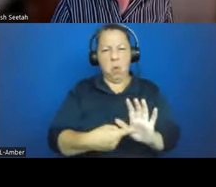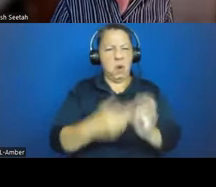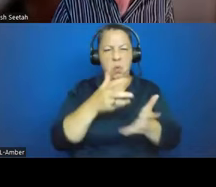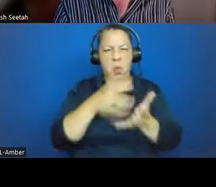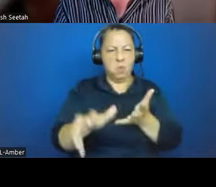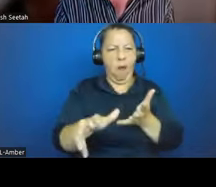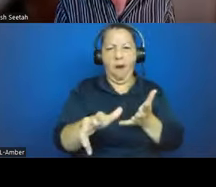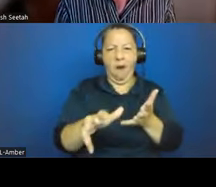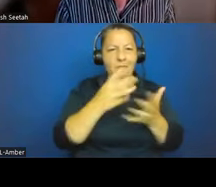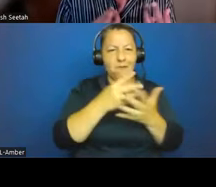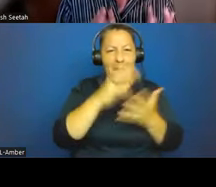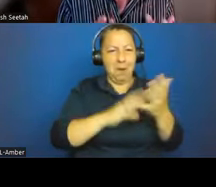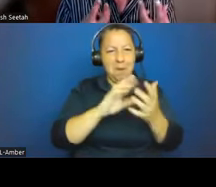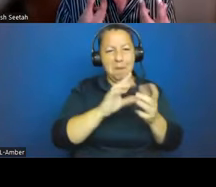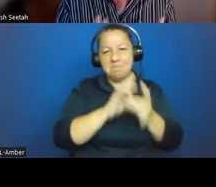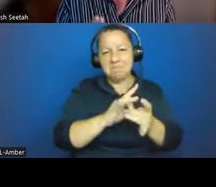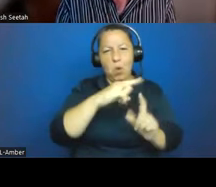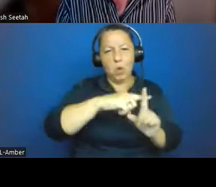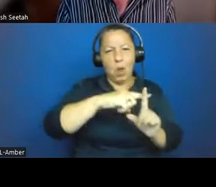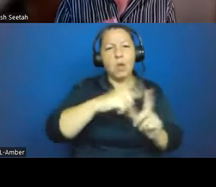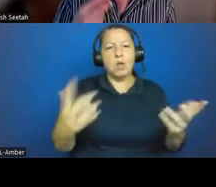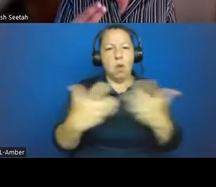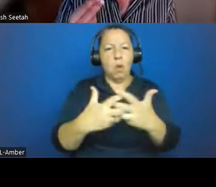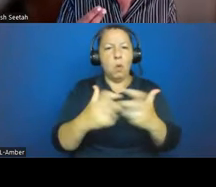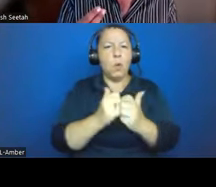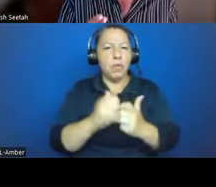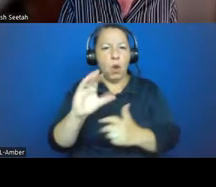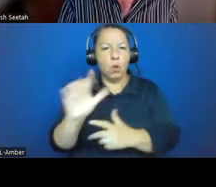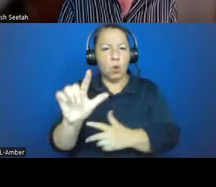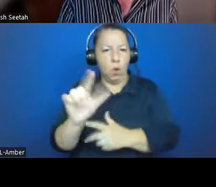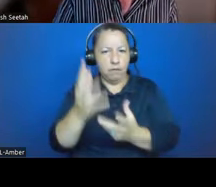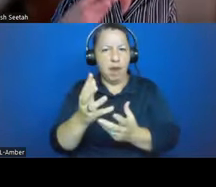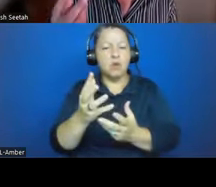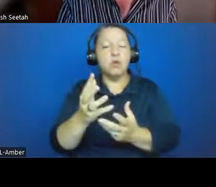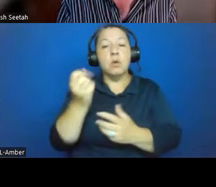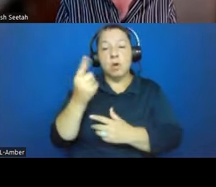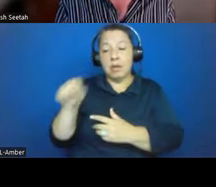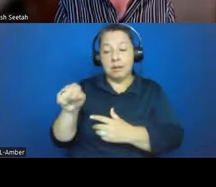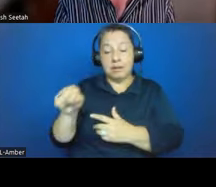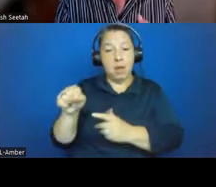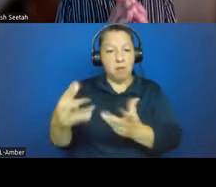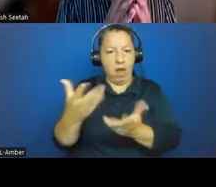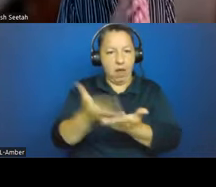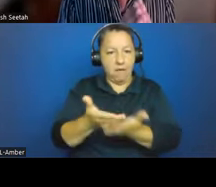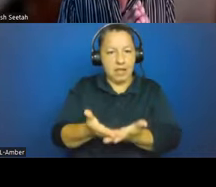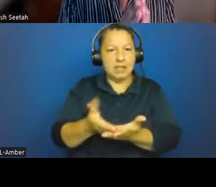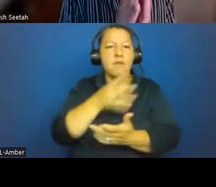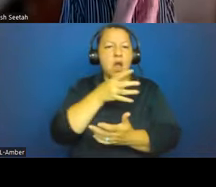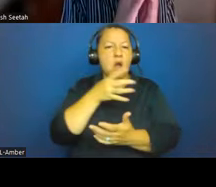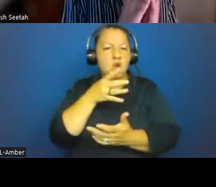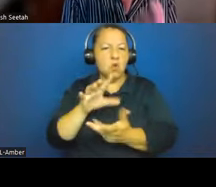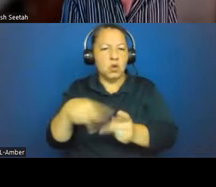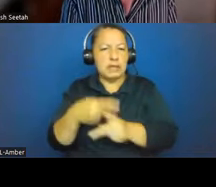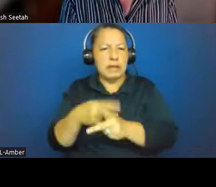coral information. The coral is providing evidence of agricultural change over time. Now, remarkably,